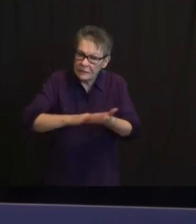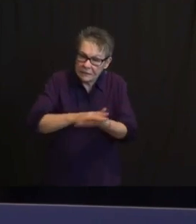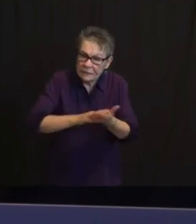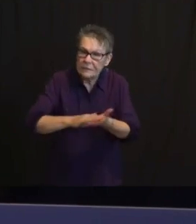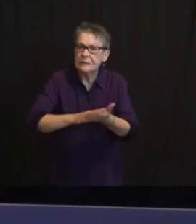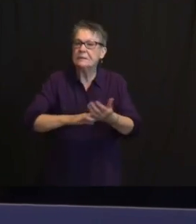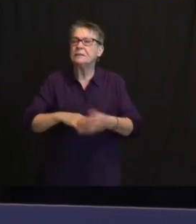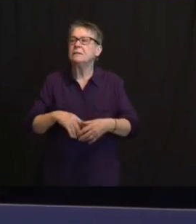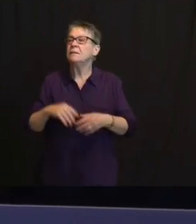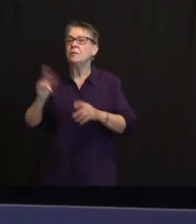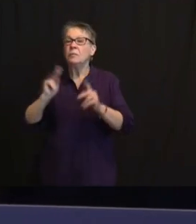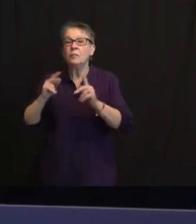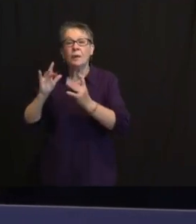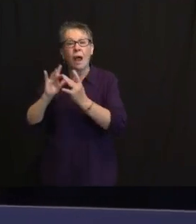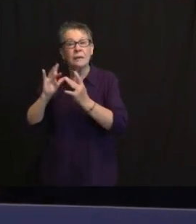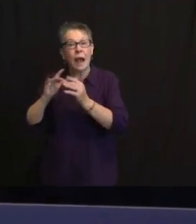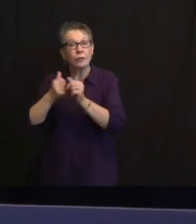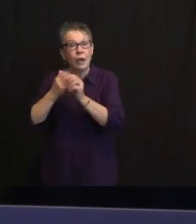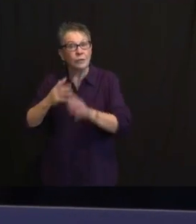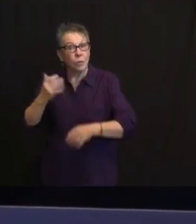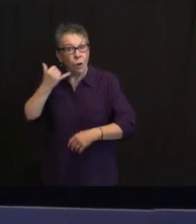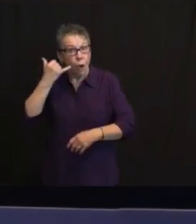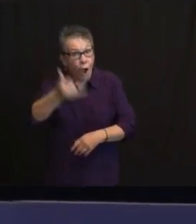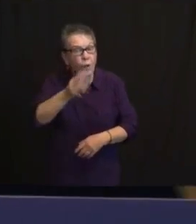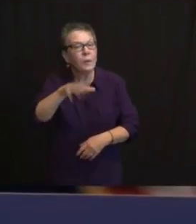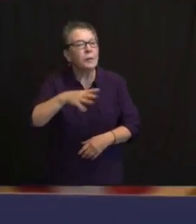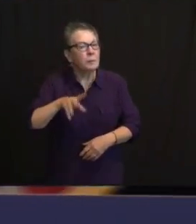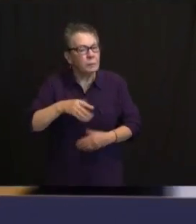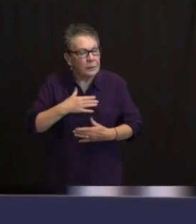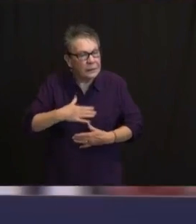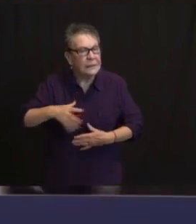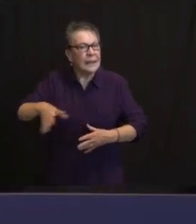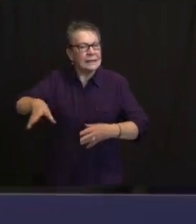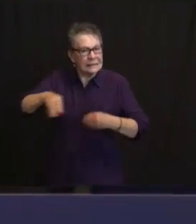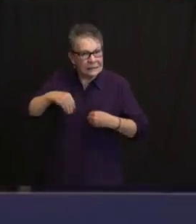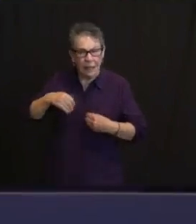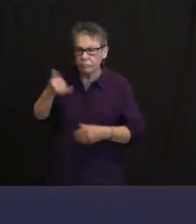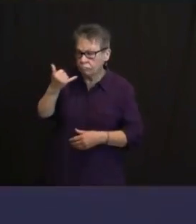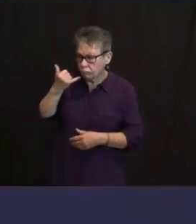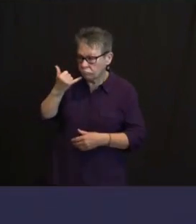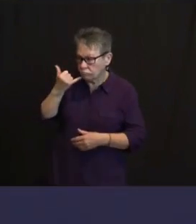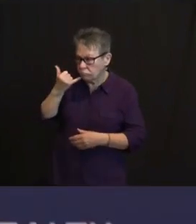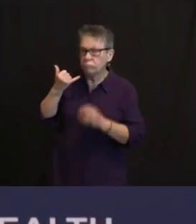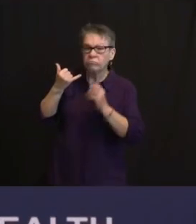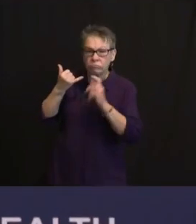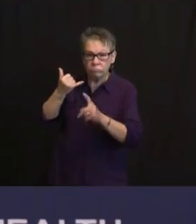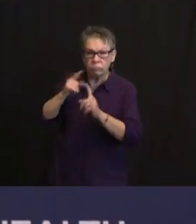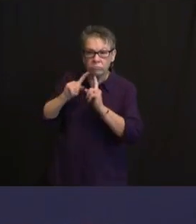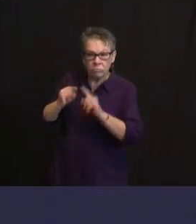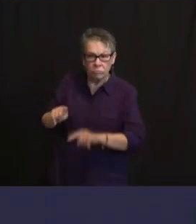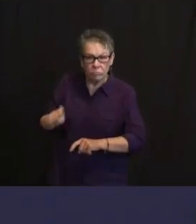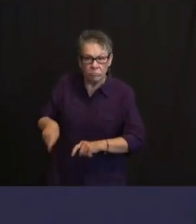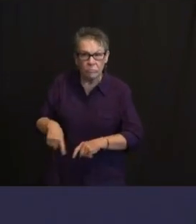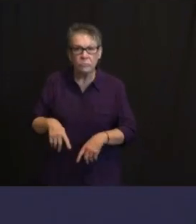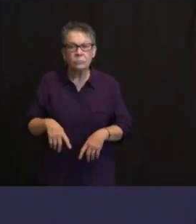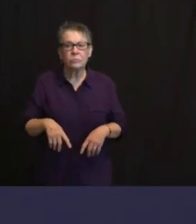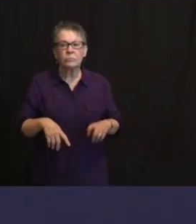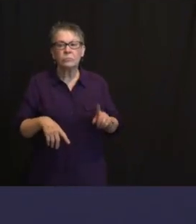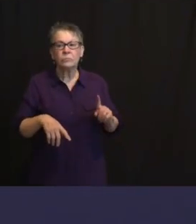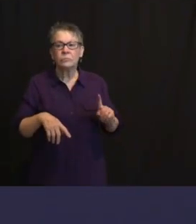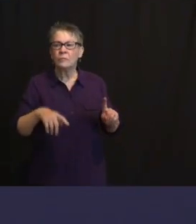JAP. THANK YOU. JUDY, A COUPLE OF THINGS I WANTED TO UNDERSCORE AND THEN I WANTED TO ASK ED A QUESTION AND YOURSELF.